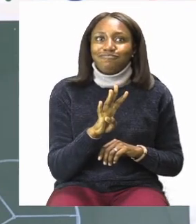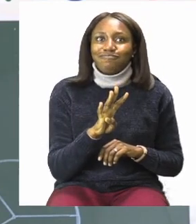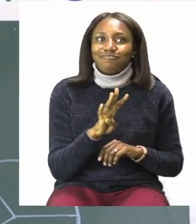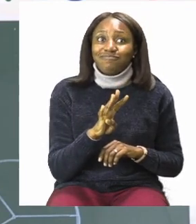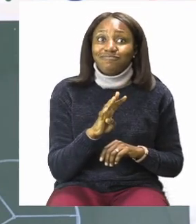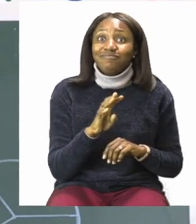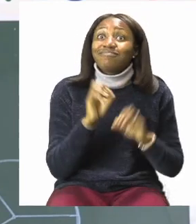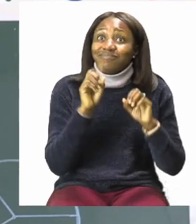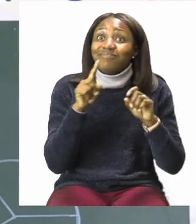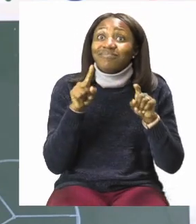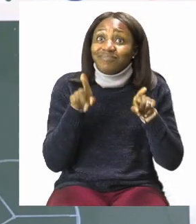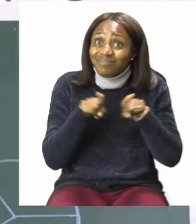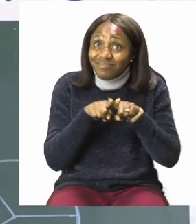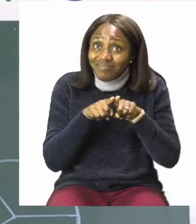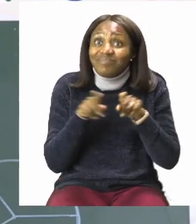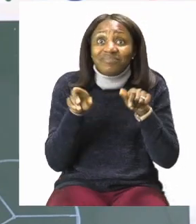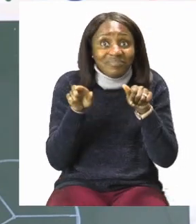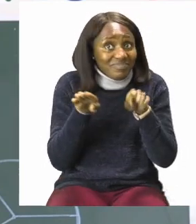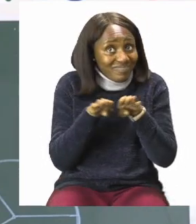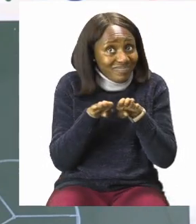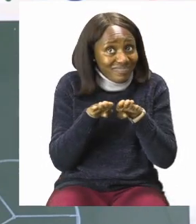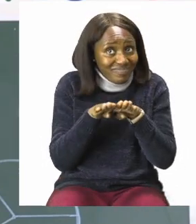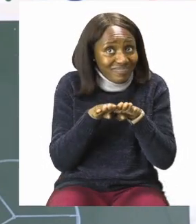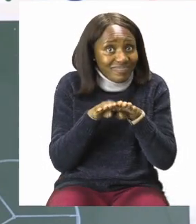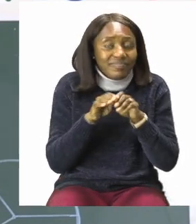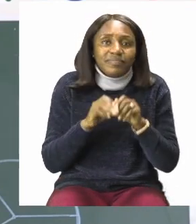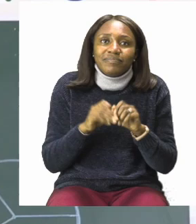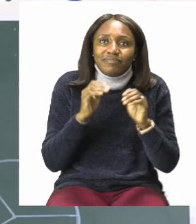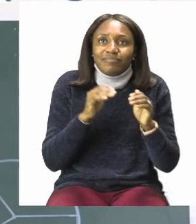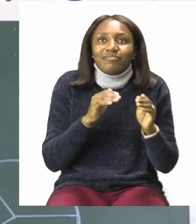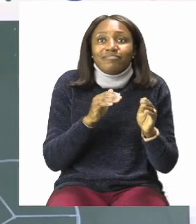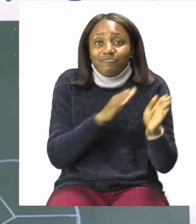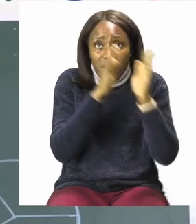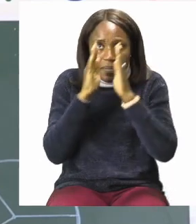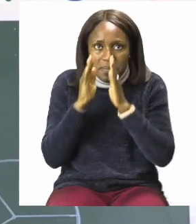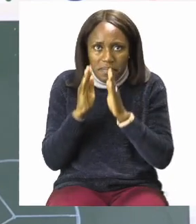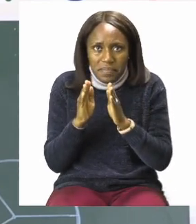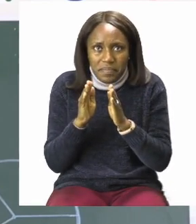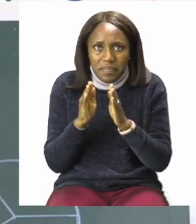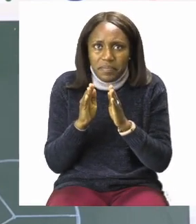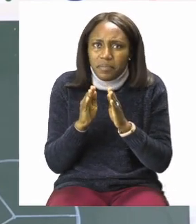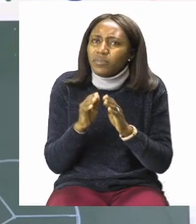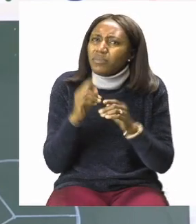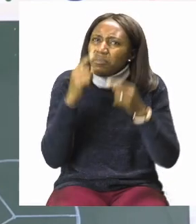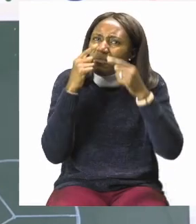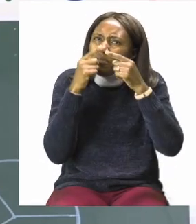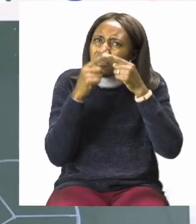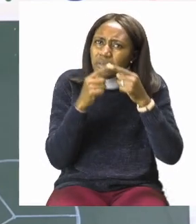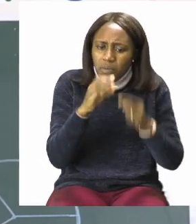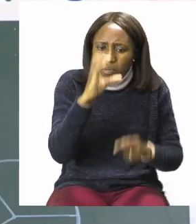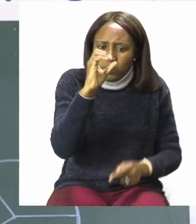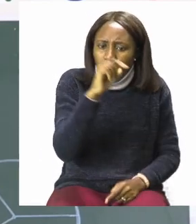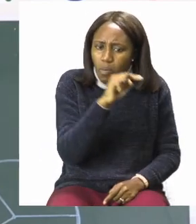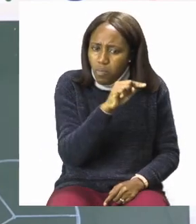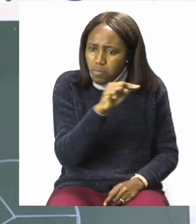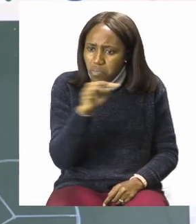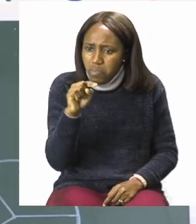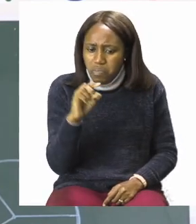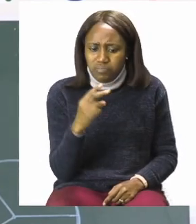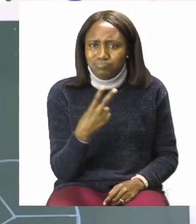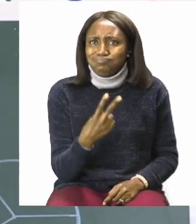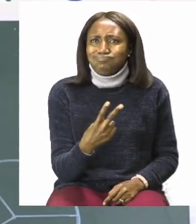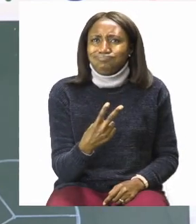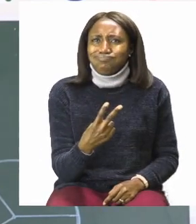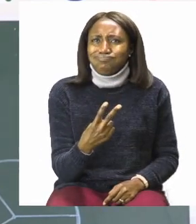how you're going to do it for the first one. The next one we're going to discuss is the one that says zero over two.